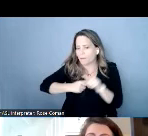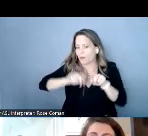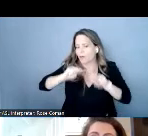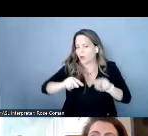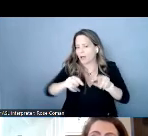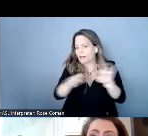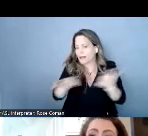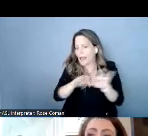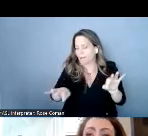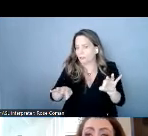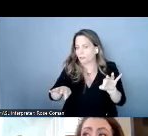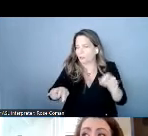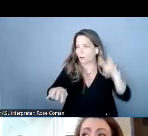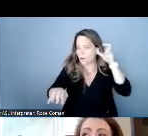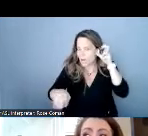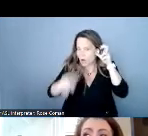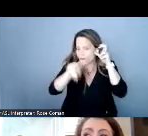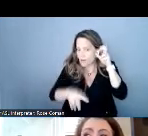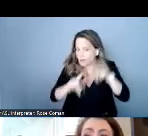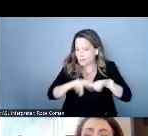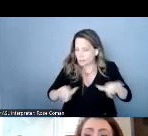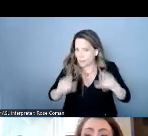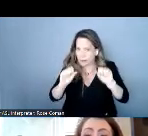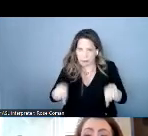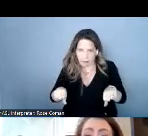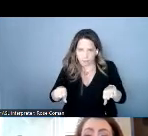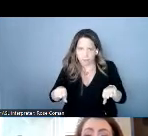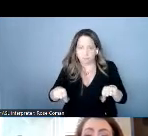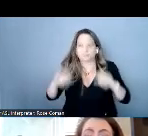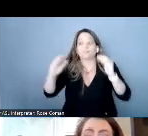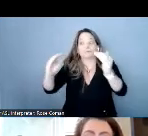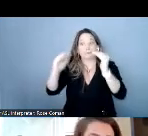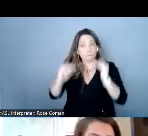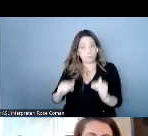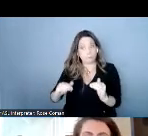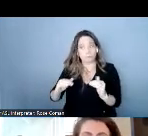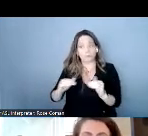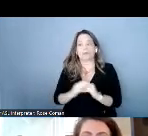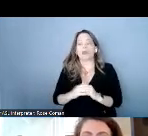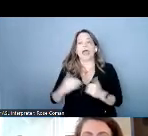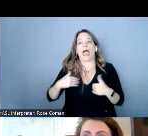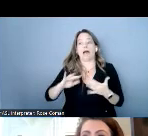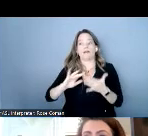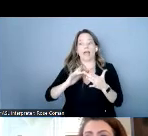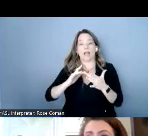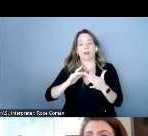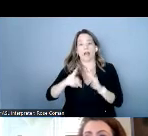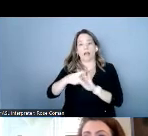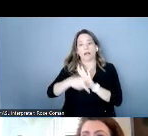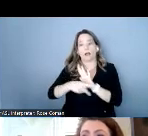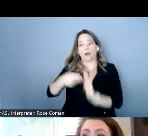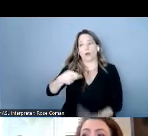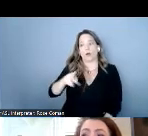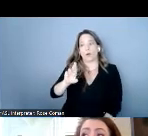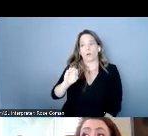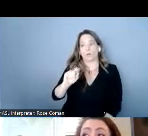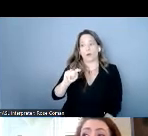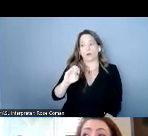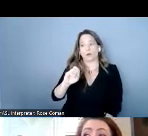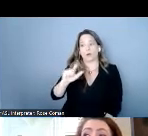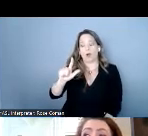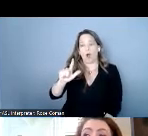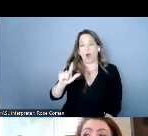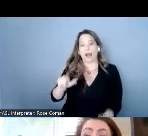you look right beneath that we have internet protocol caption telephone service